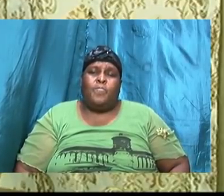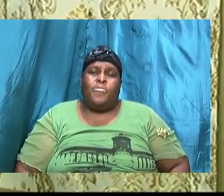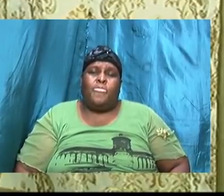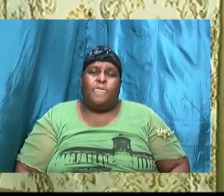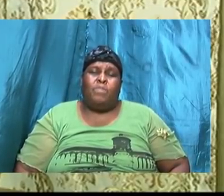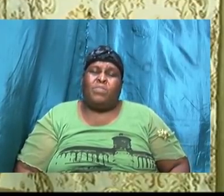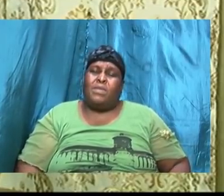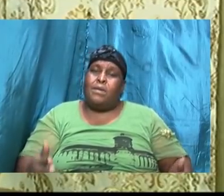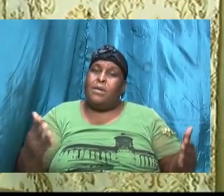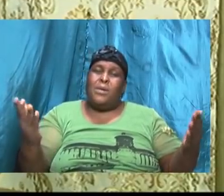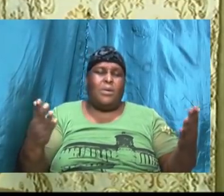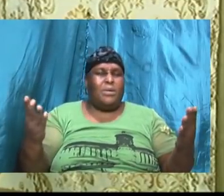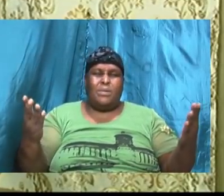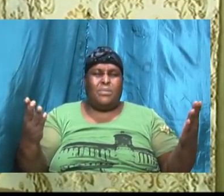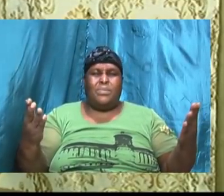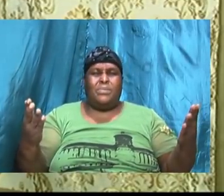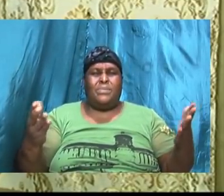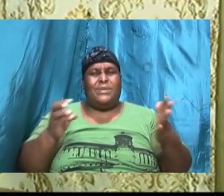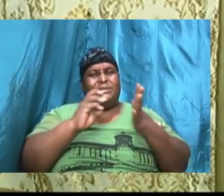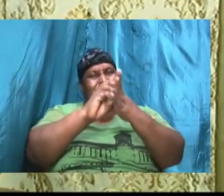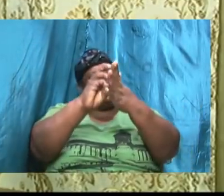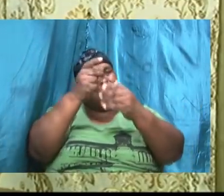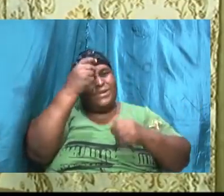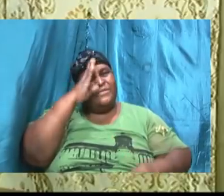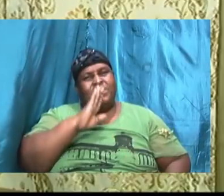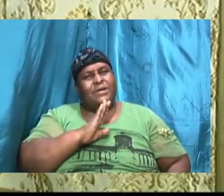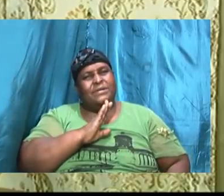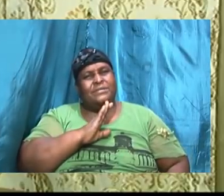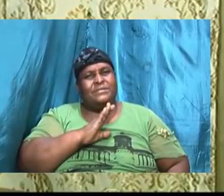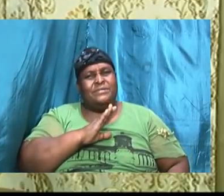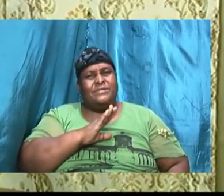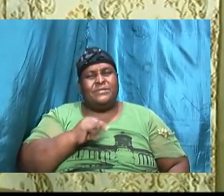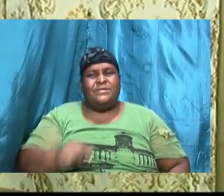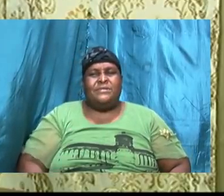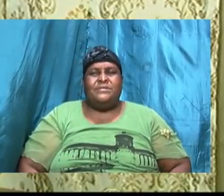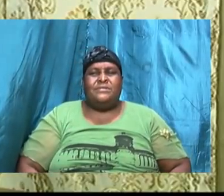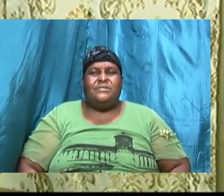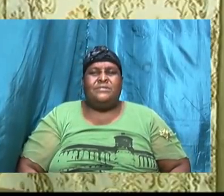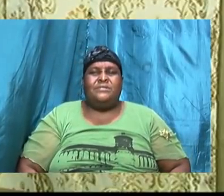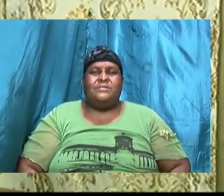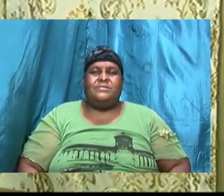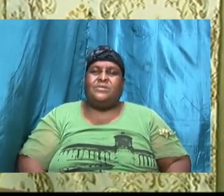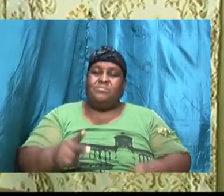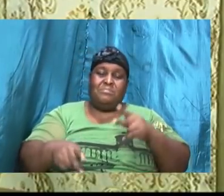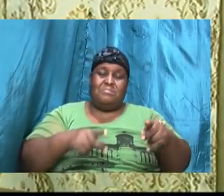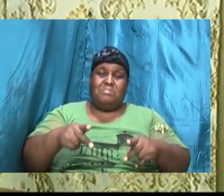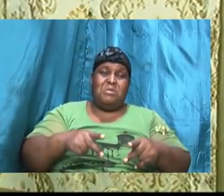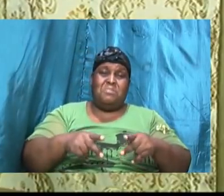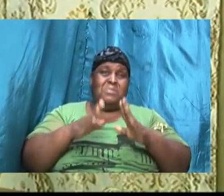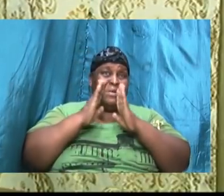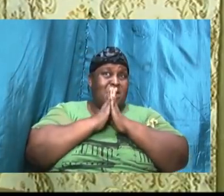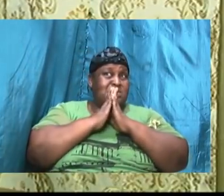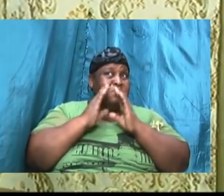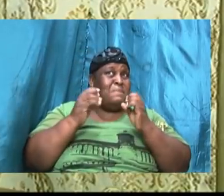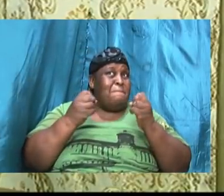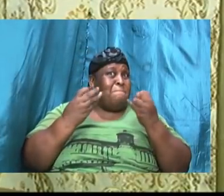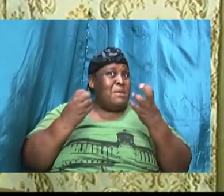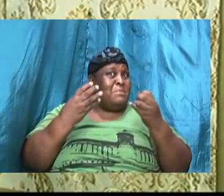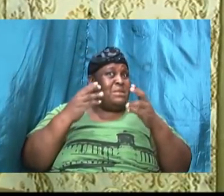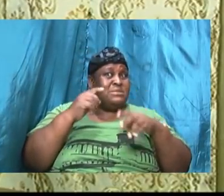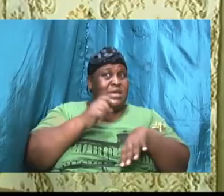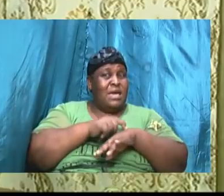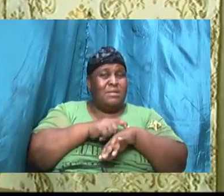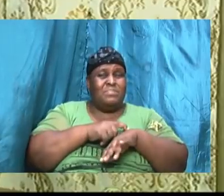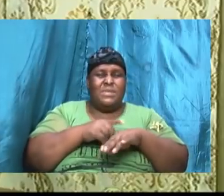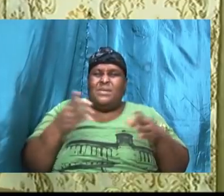the will of God that is the question so people often ask what is the will of God or what is the will